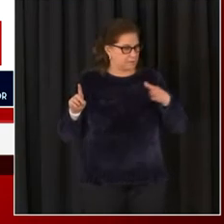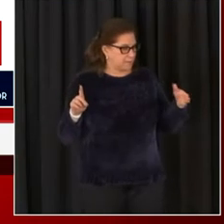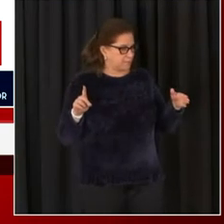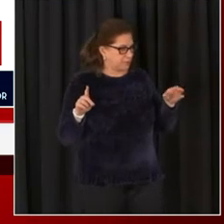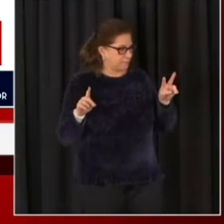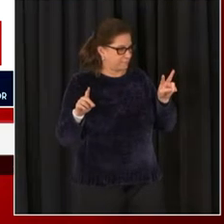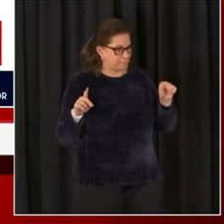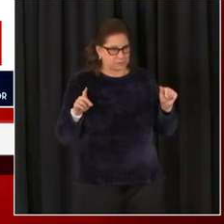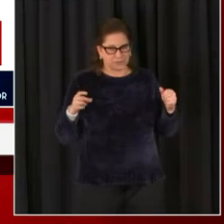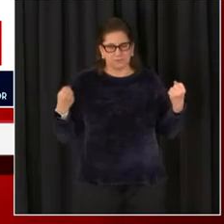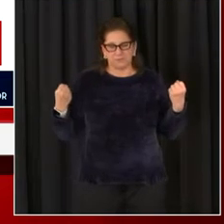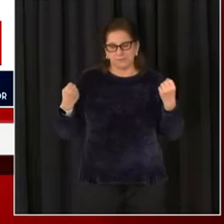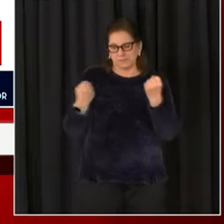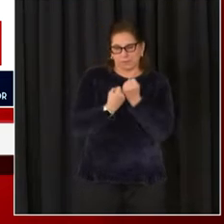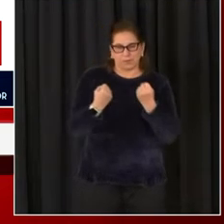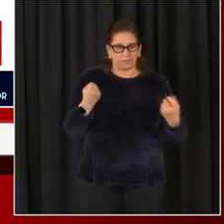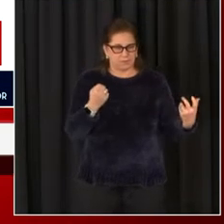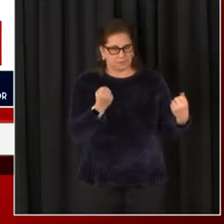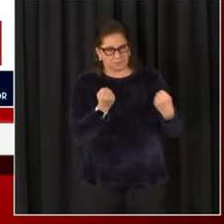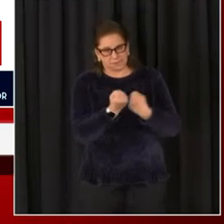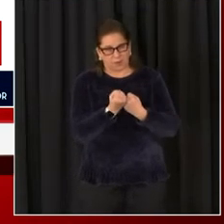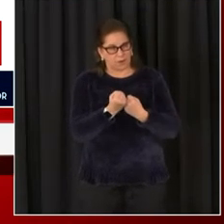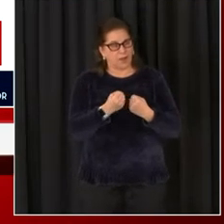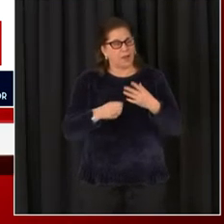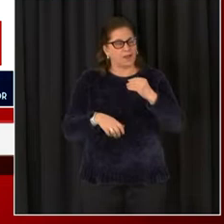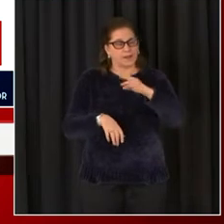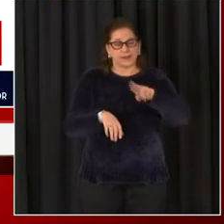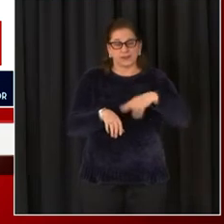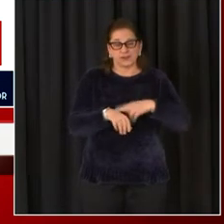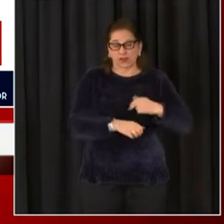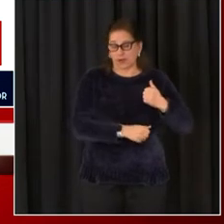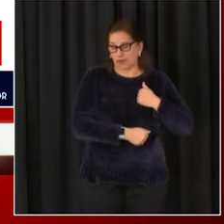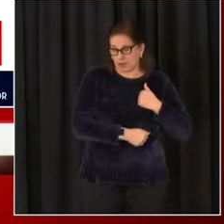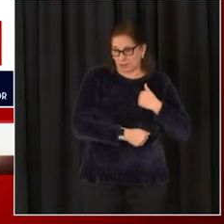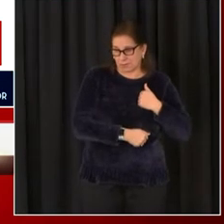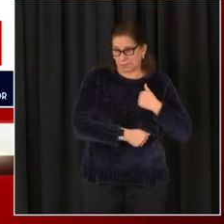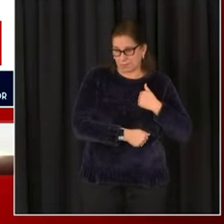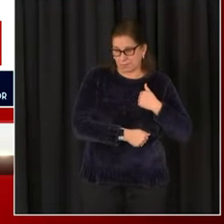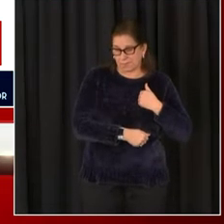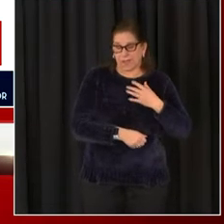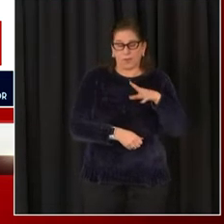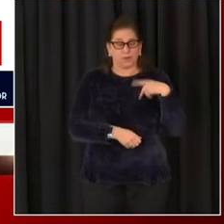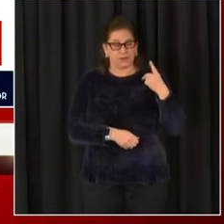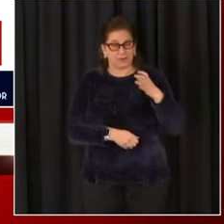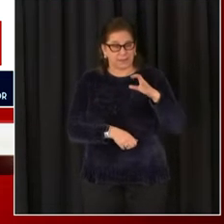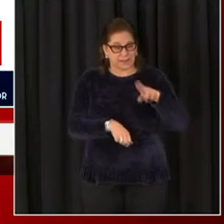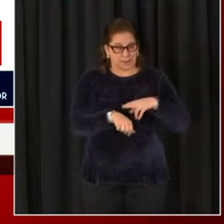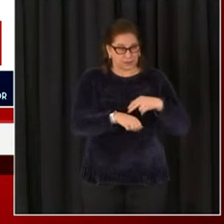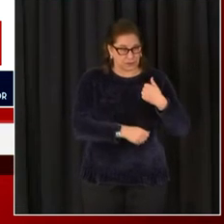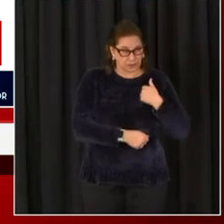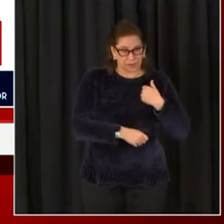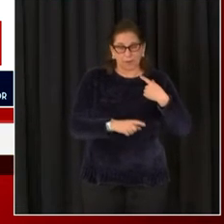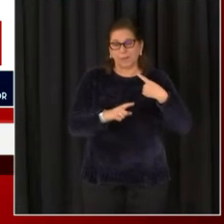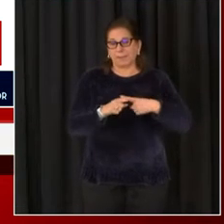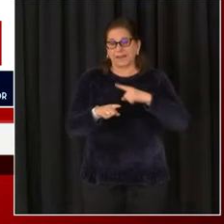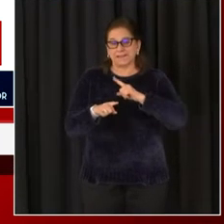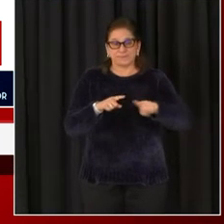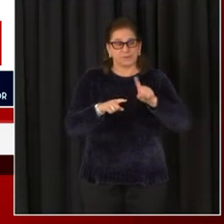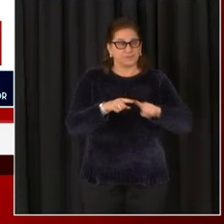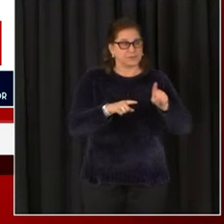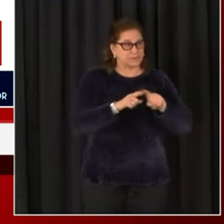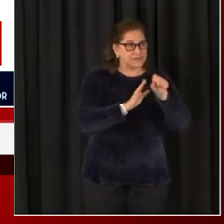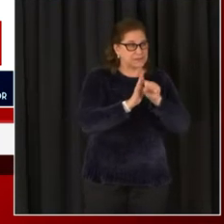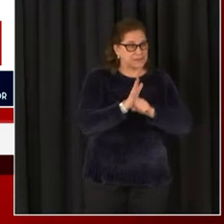Guard, D.C. National Guard, especially, and all the troops that came in from around the country. Our thanks to you.